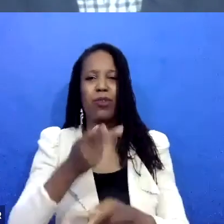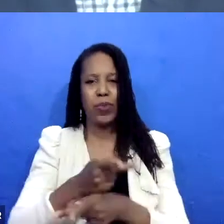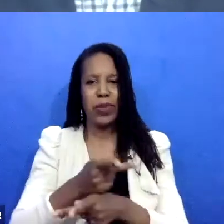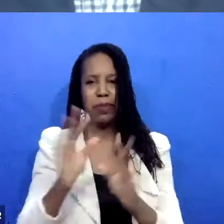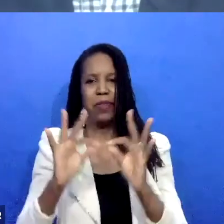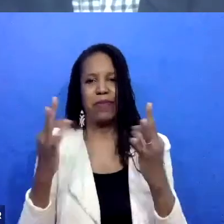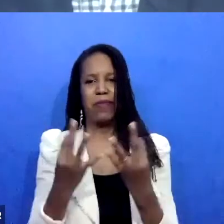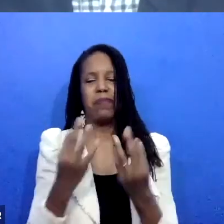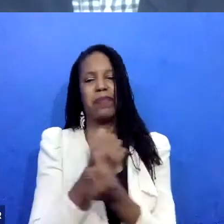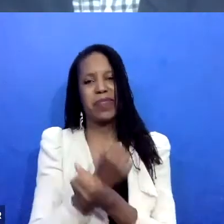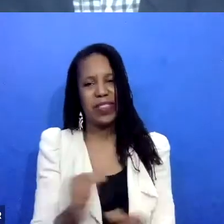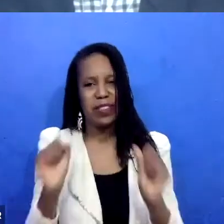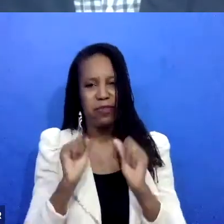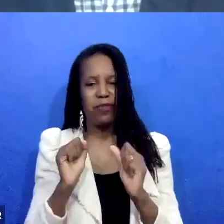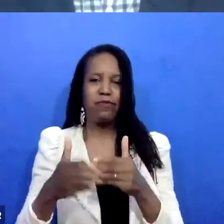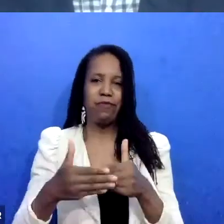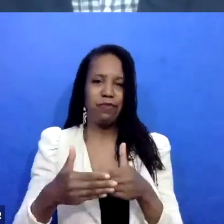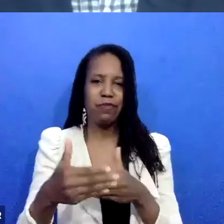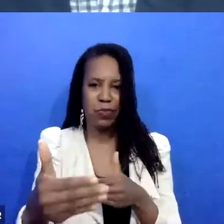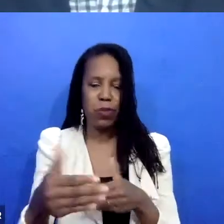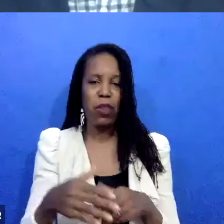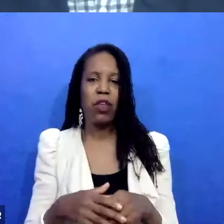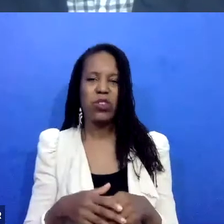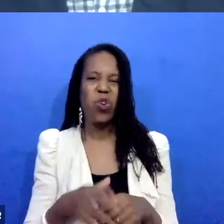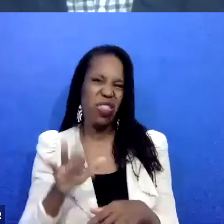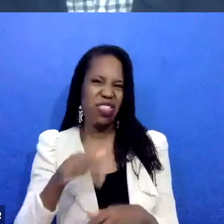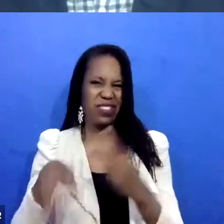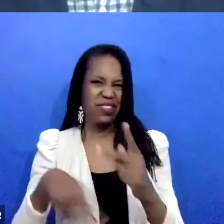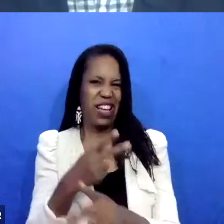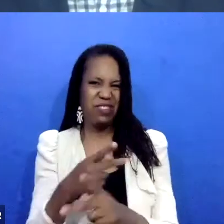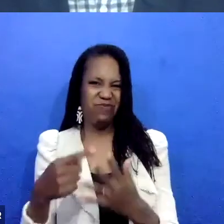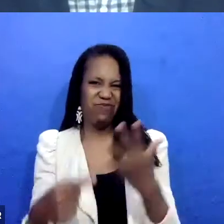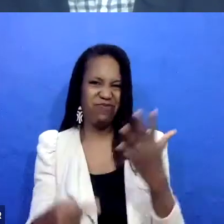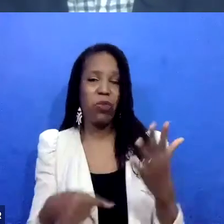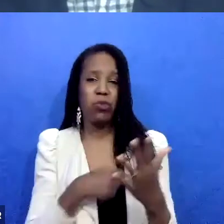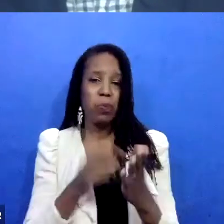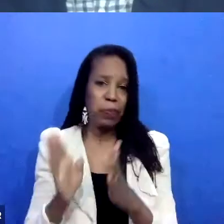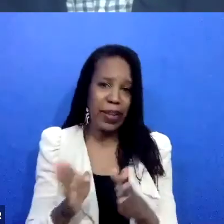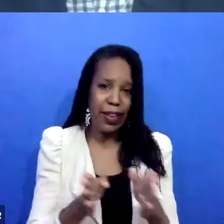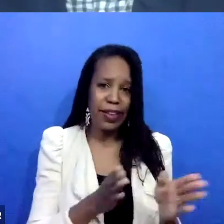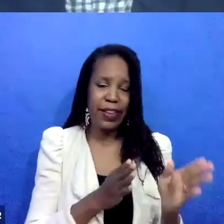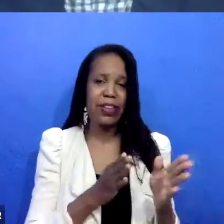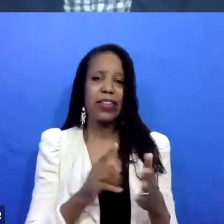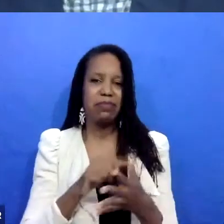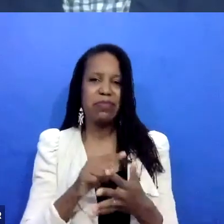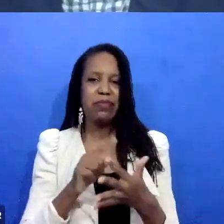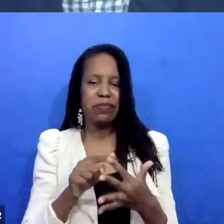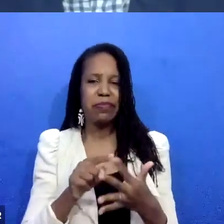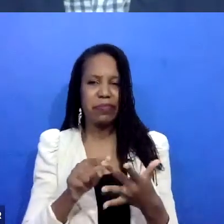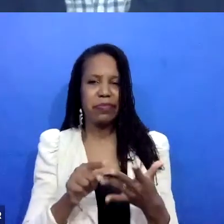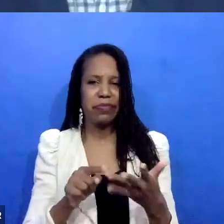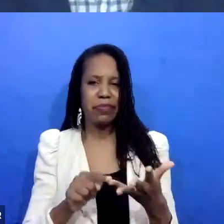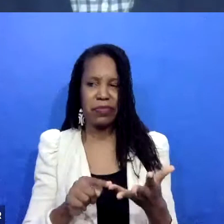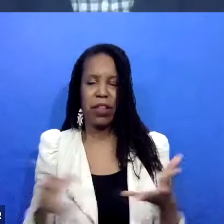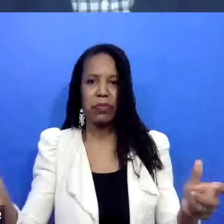prepare for and bring everyone together, ultimately, to have a dialogue. And, you know, at least